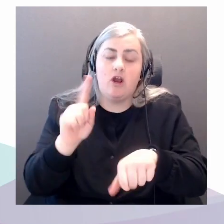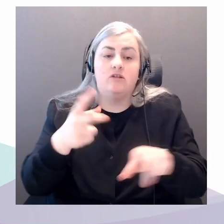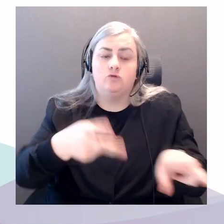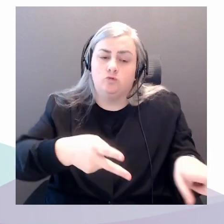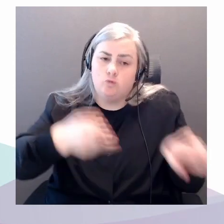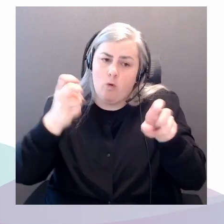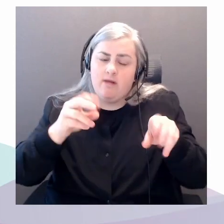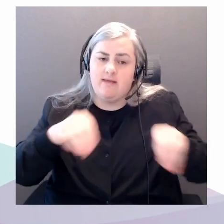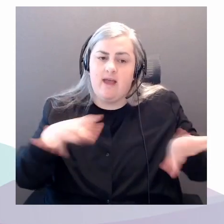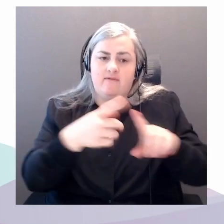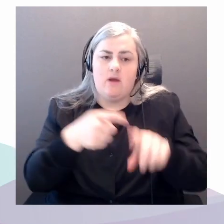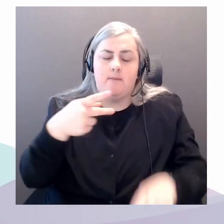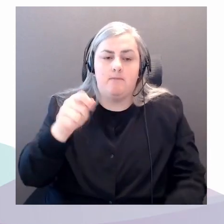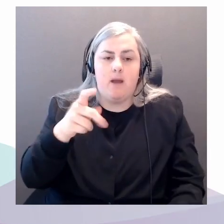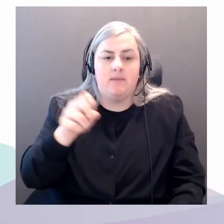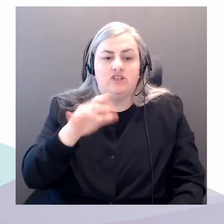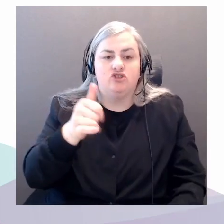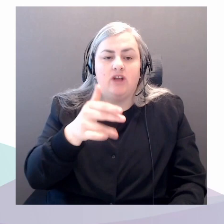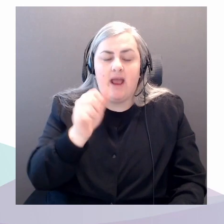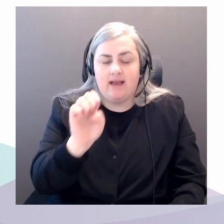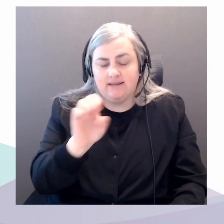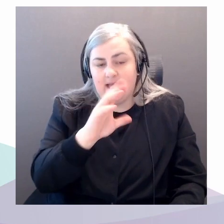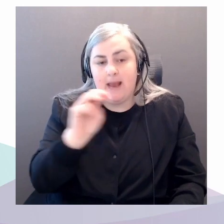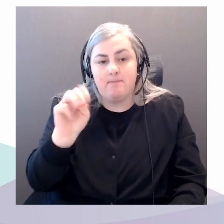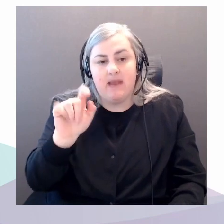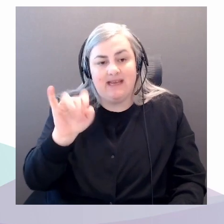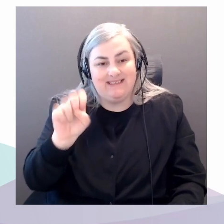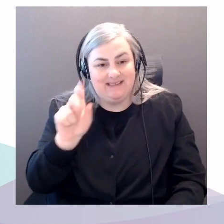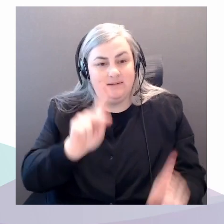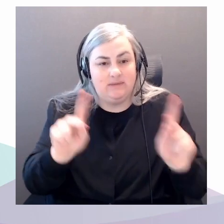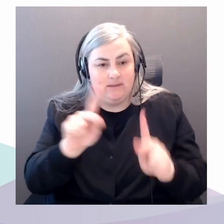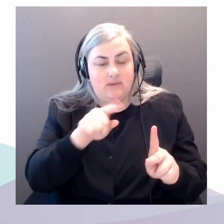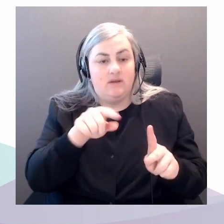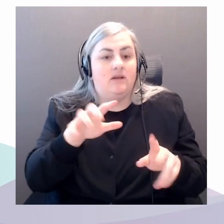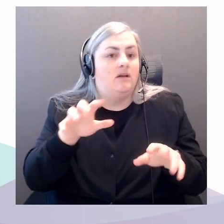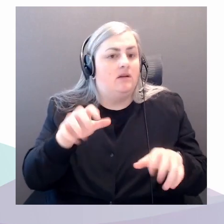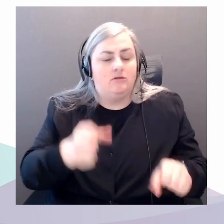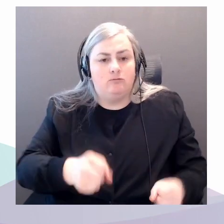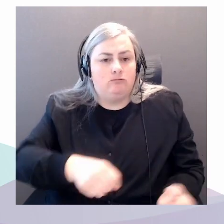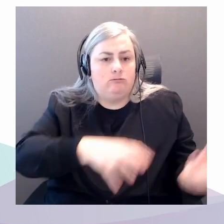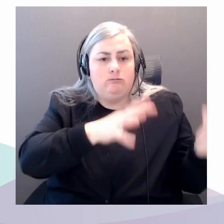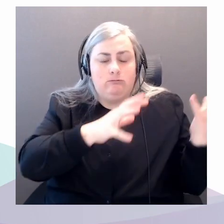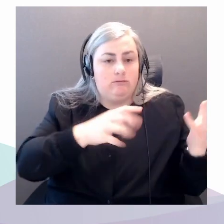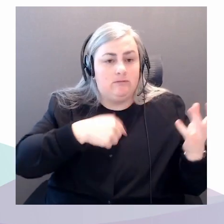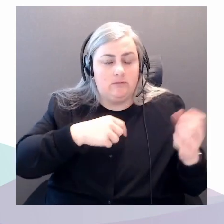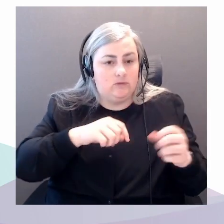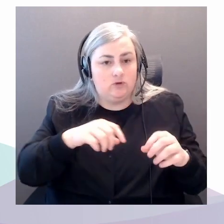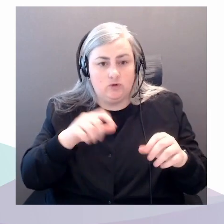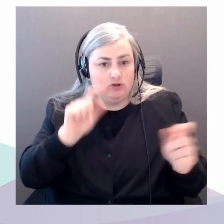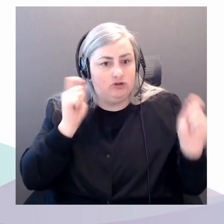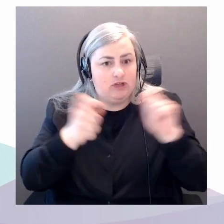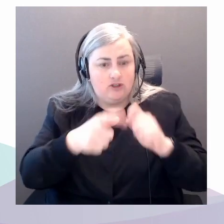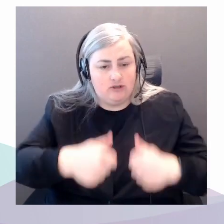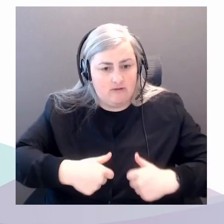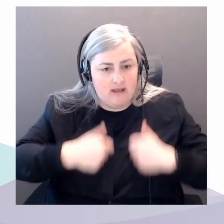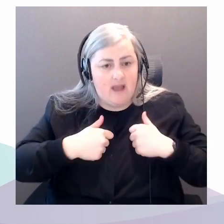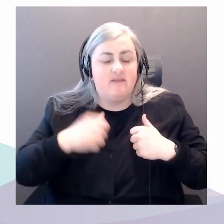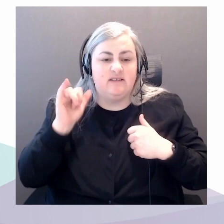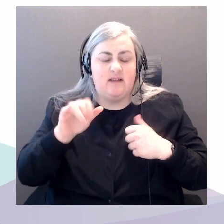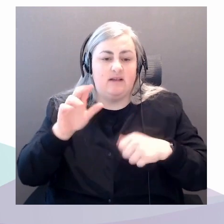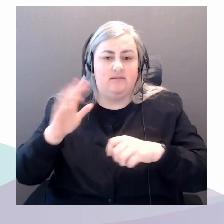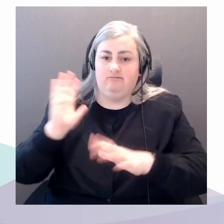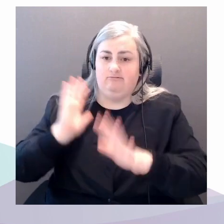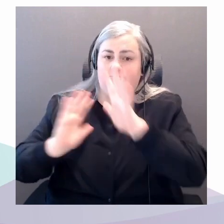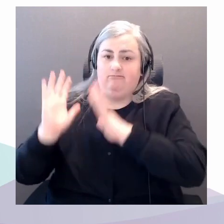means and methods that have led to the loss of culture and lives that's part of our nation's history of genocidal practices. Energy and natural